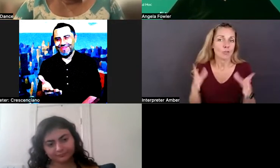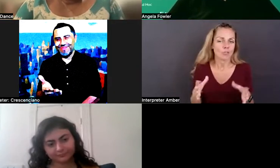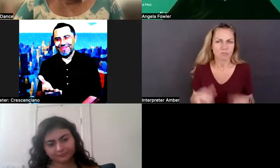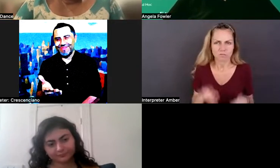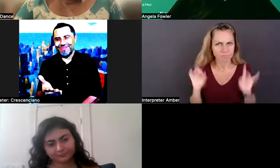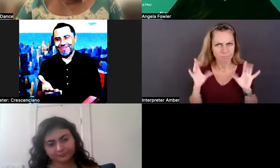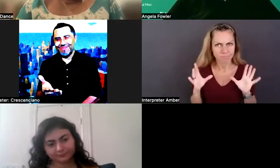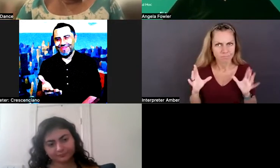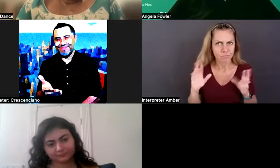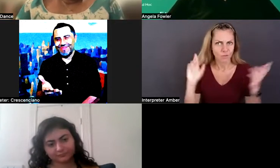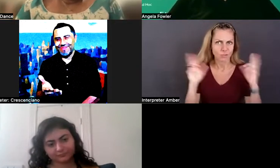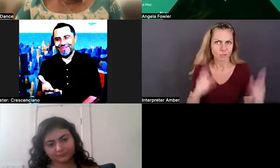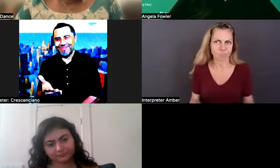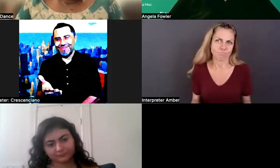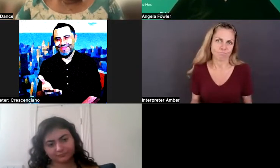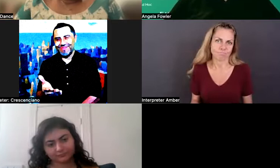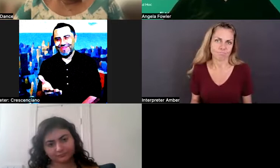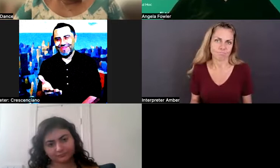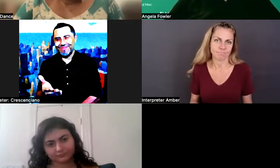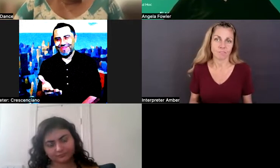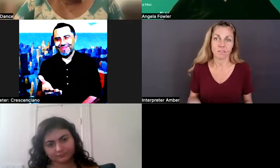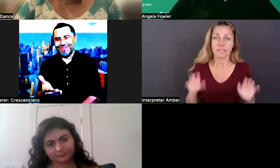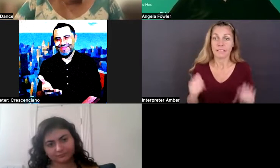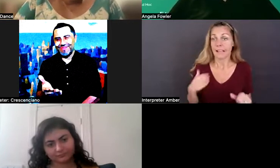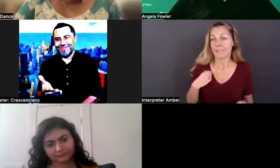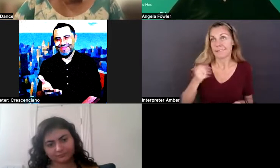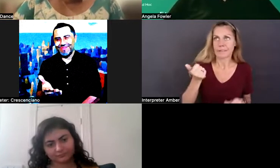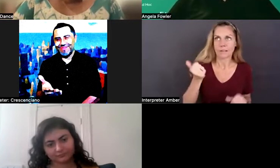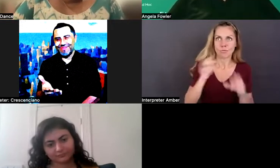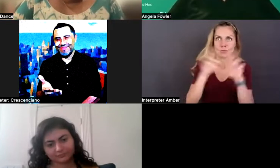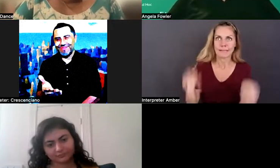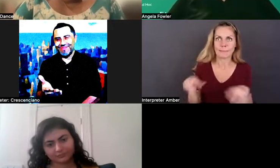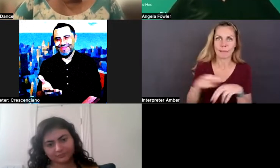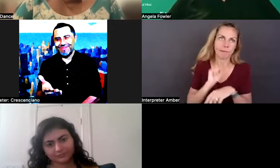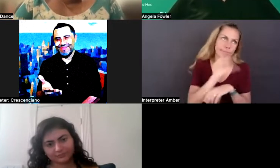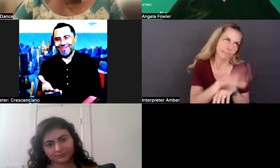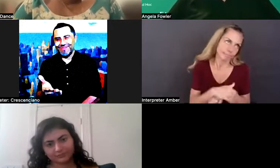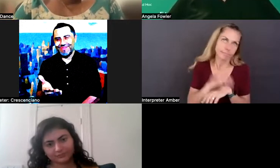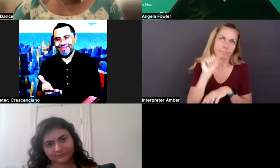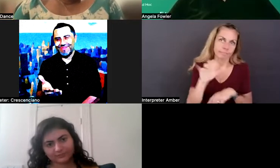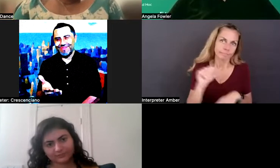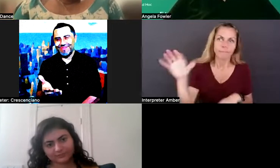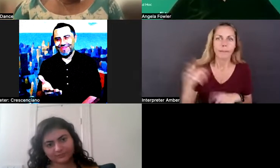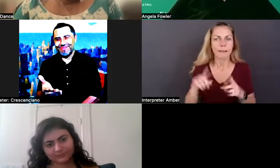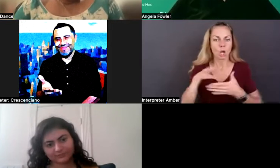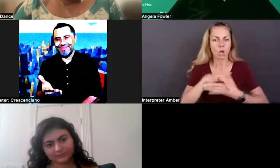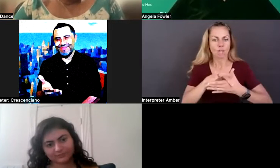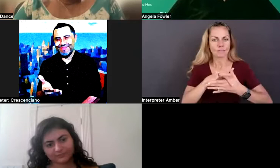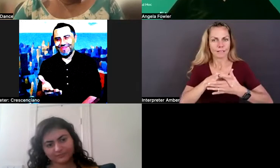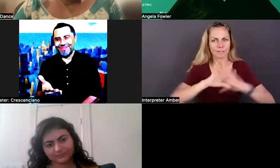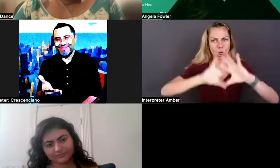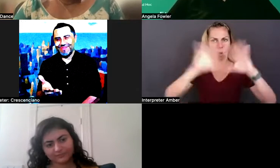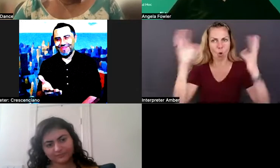All right? You can have 10 resumes, but you can only submit one at time. But a piece of content is global, right? It is